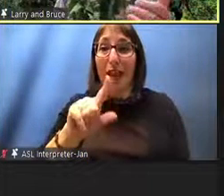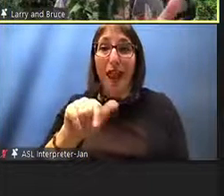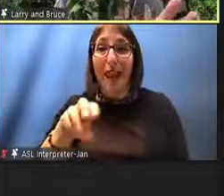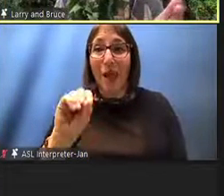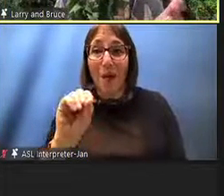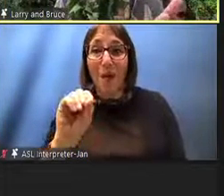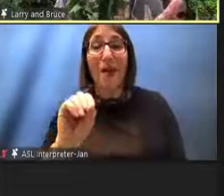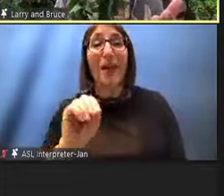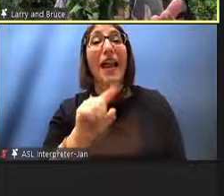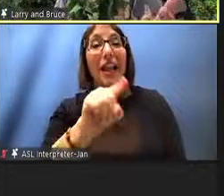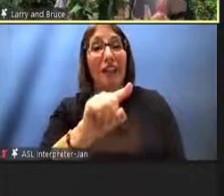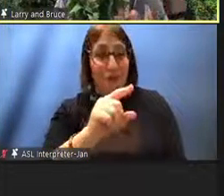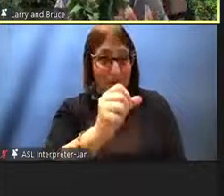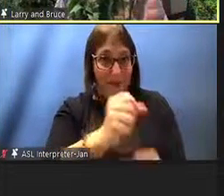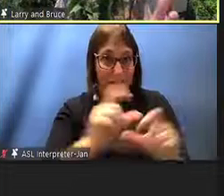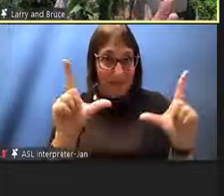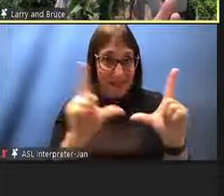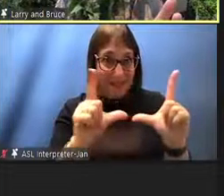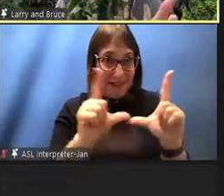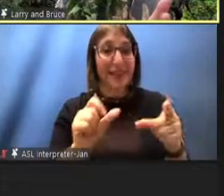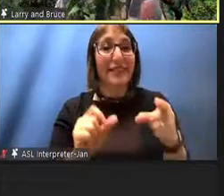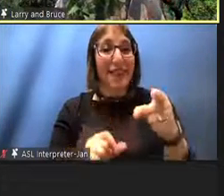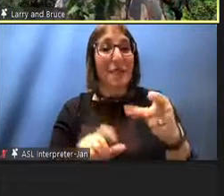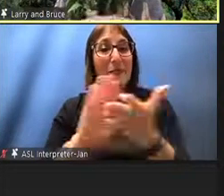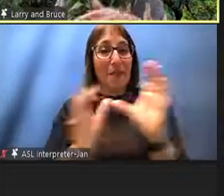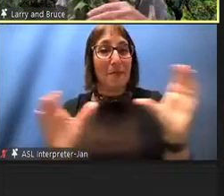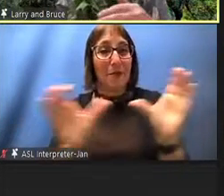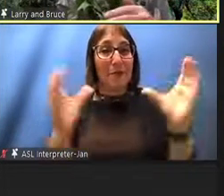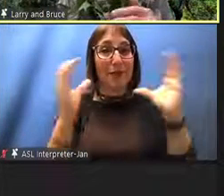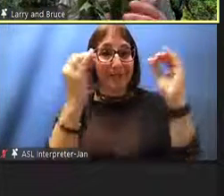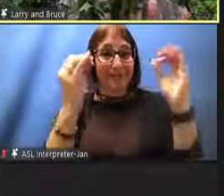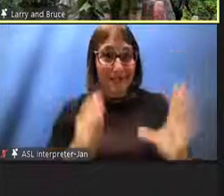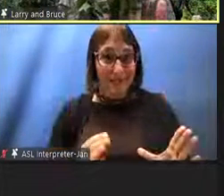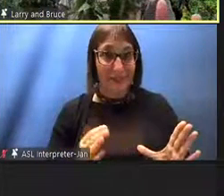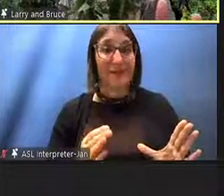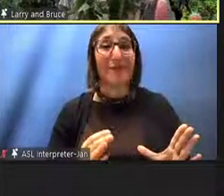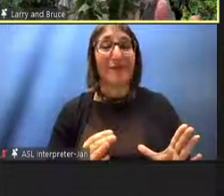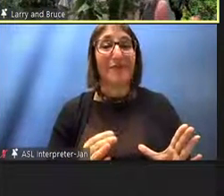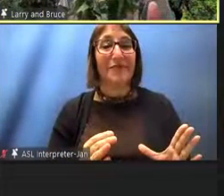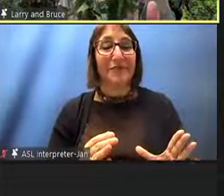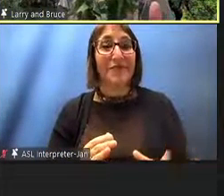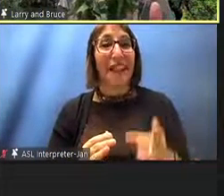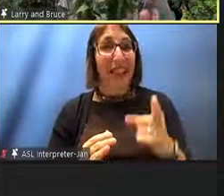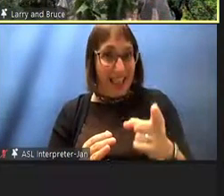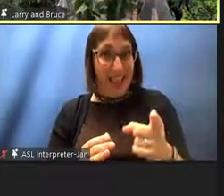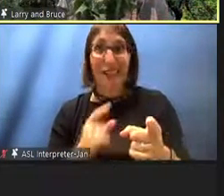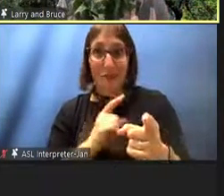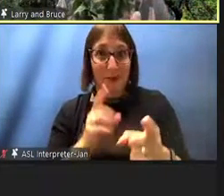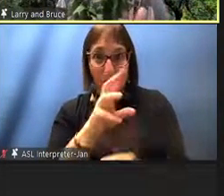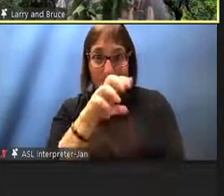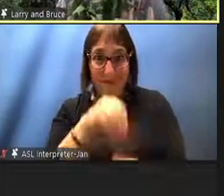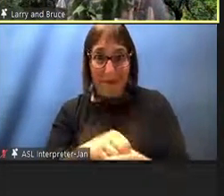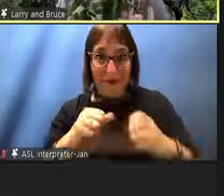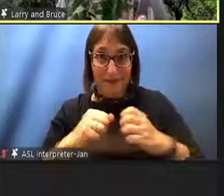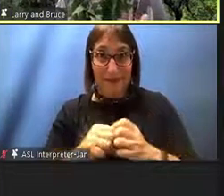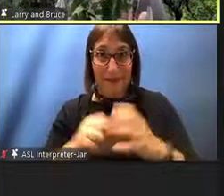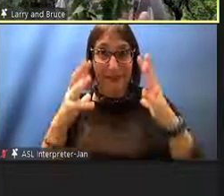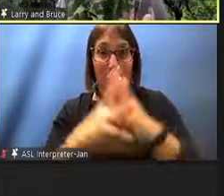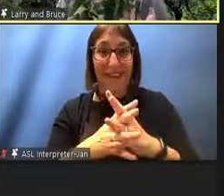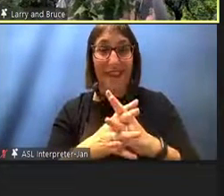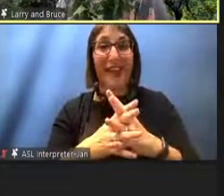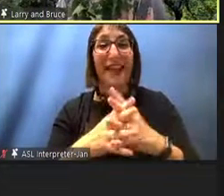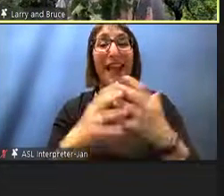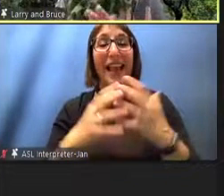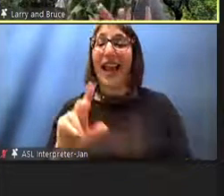licensing and becoming a certified teacher. And therefore, she participated in establishing what we call now the